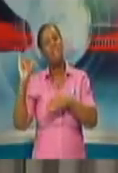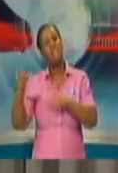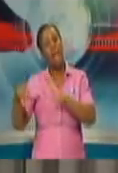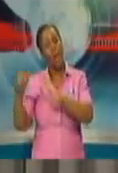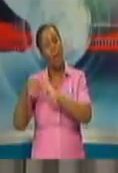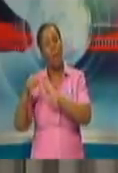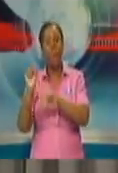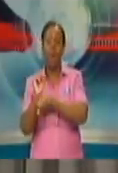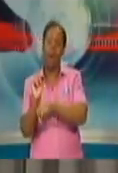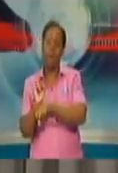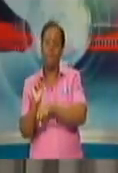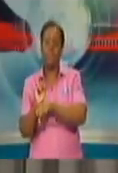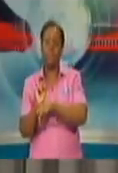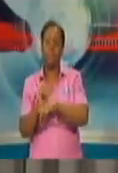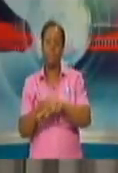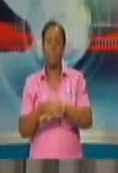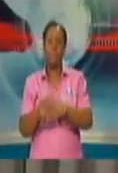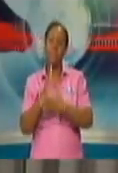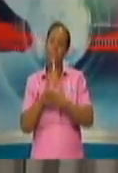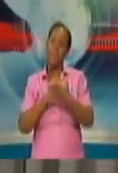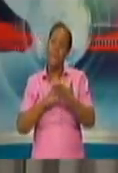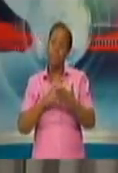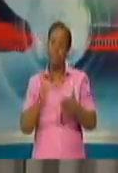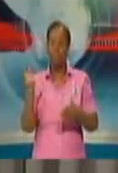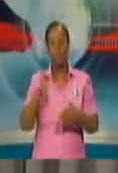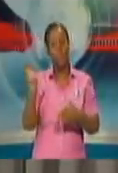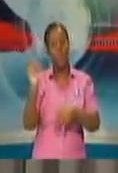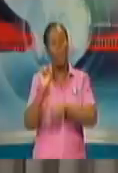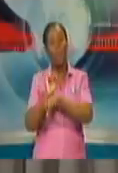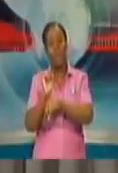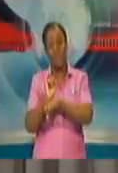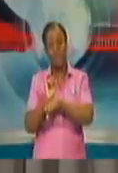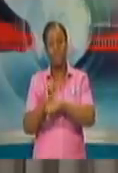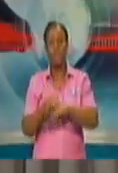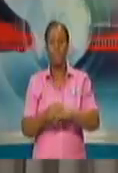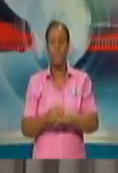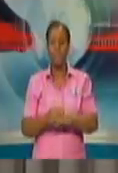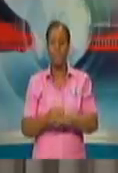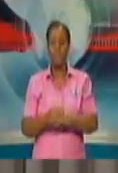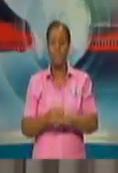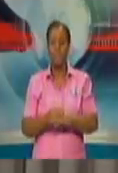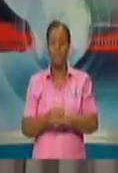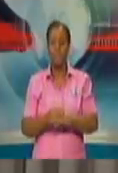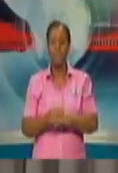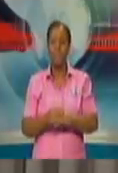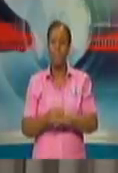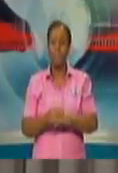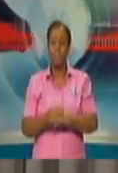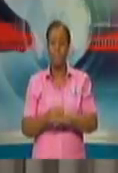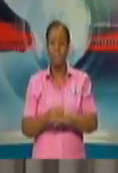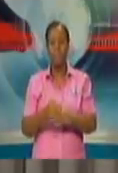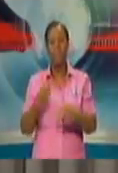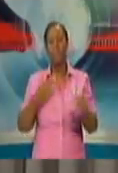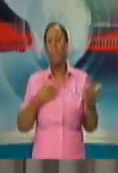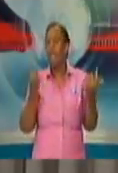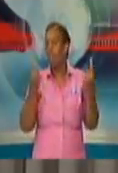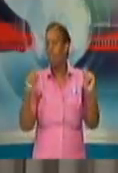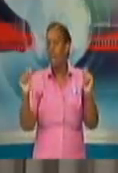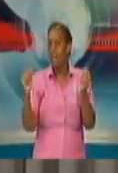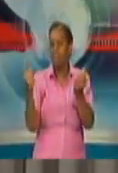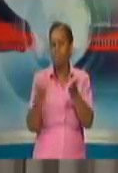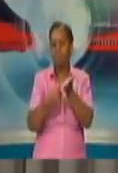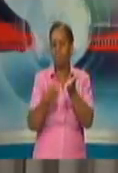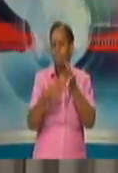at the workplace, some will have staggered hours. But what I'm trying to say is that economic activity will be